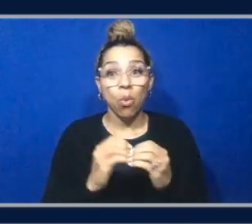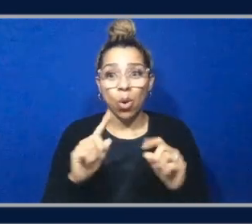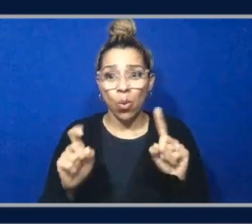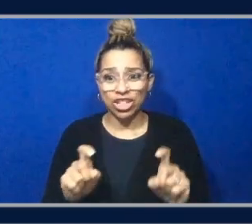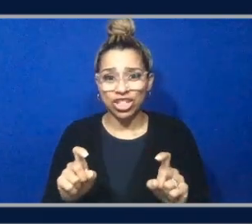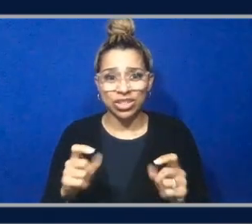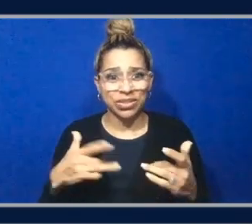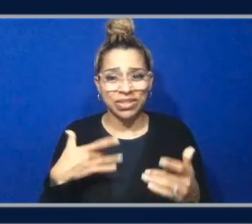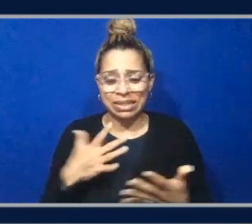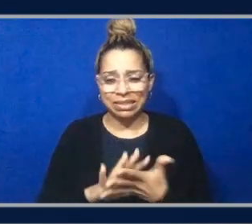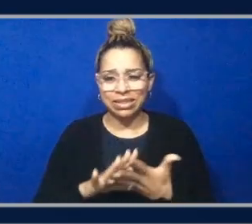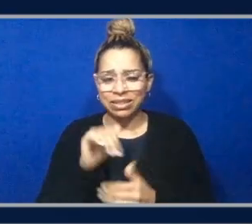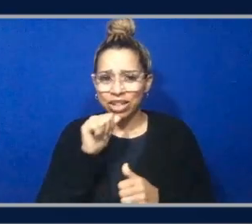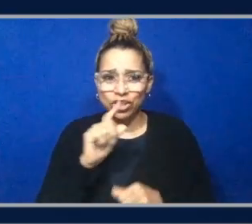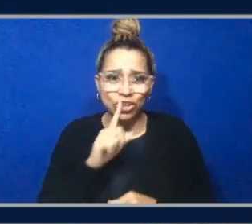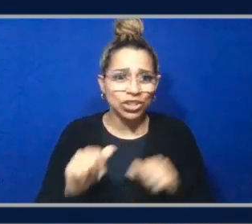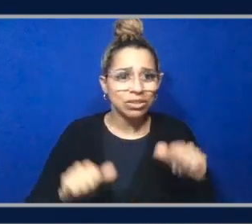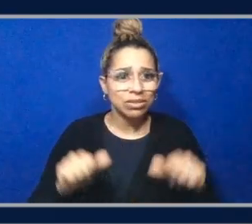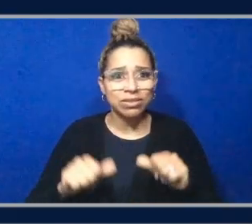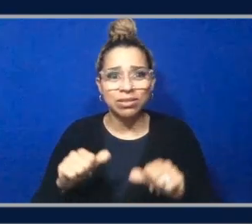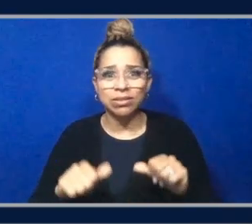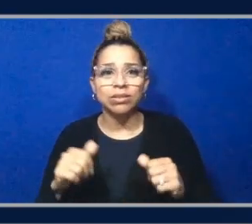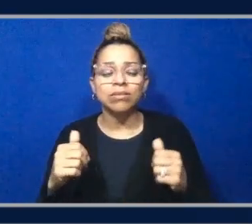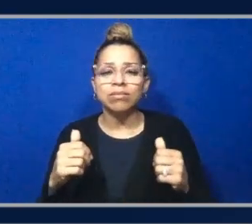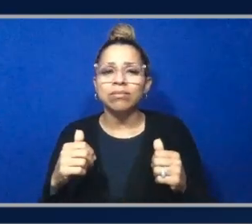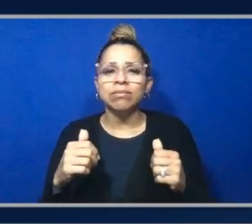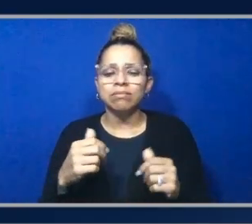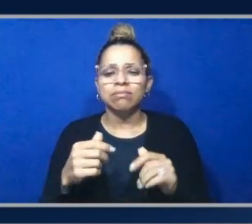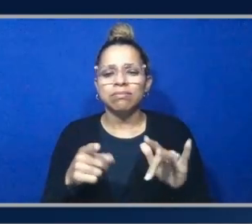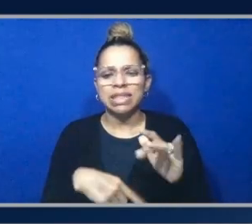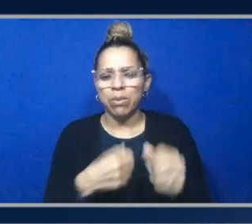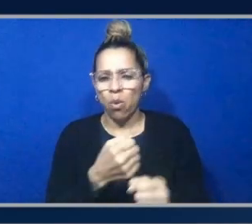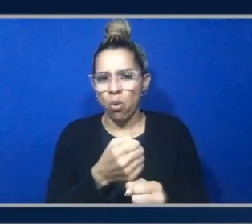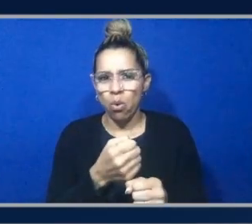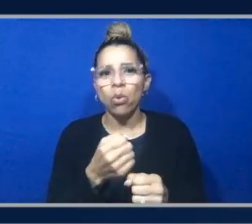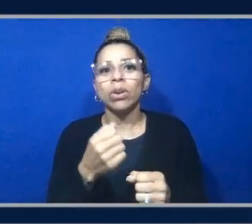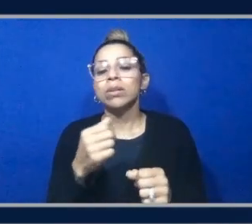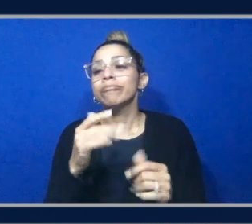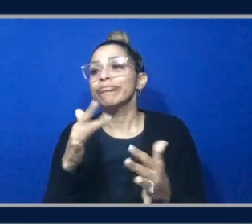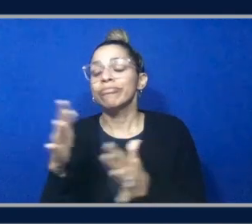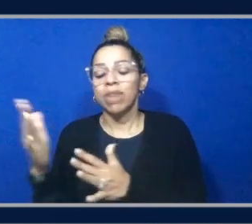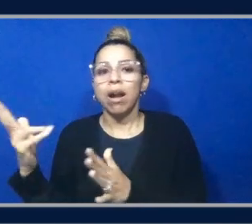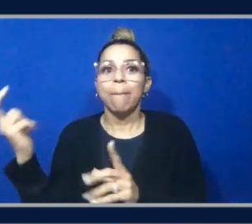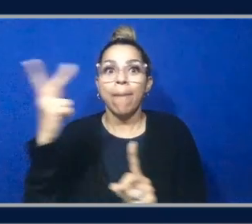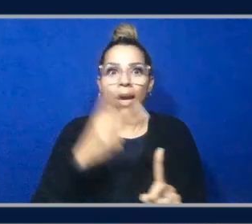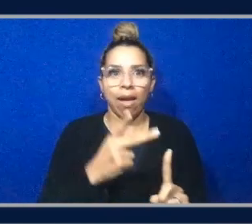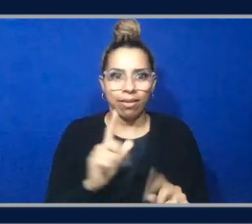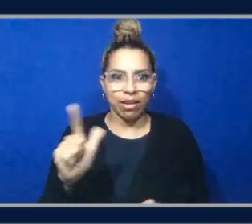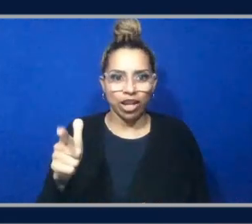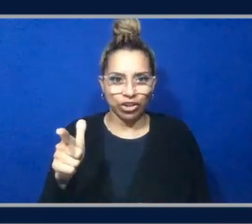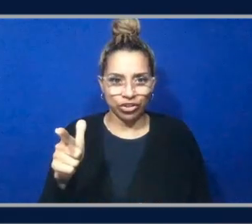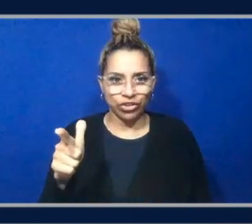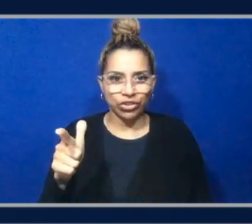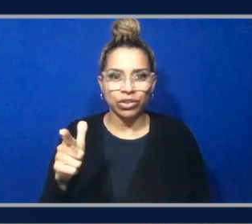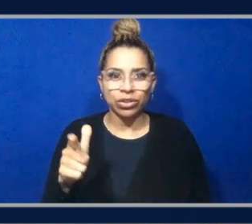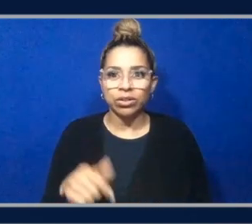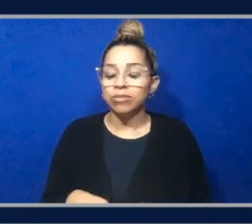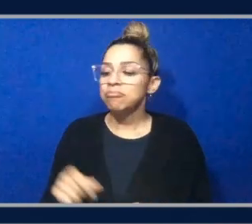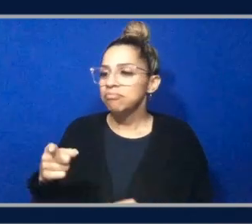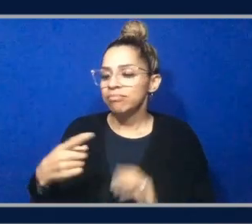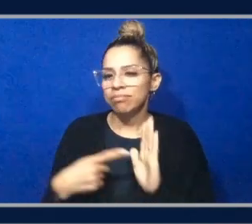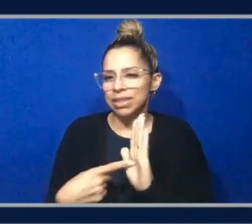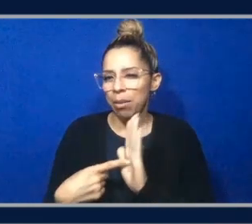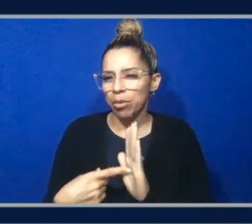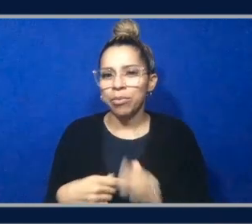back if you have more time to get those done. shall we take a look at what the first question is? Absolutely. Aaron, let's select start.